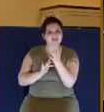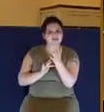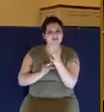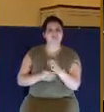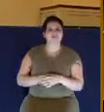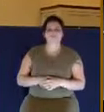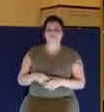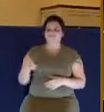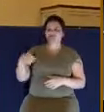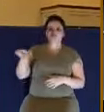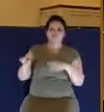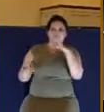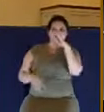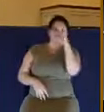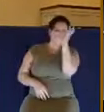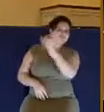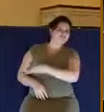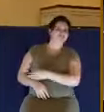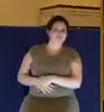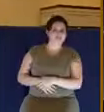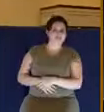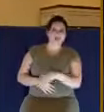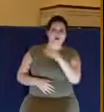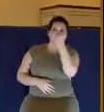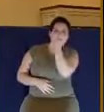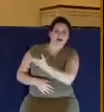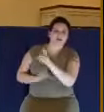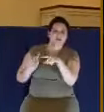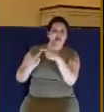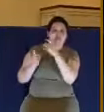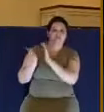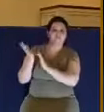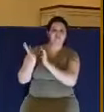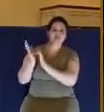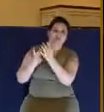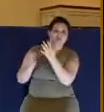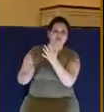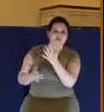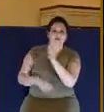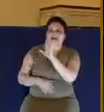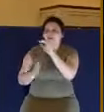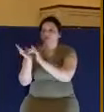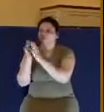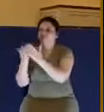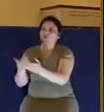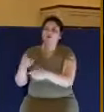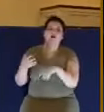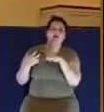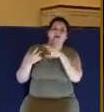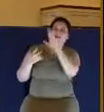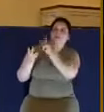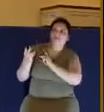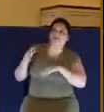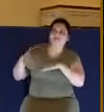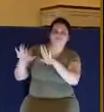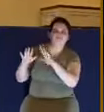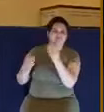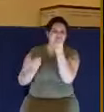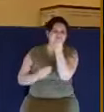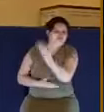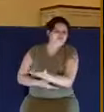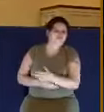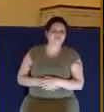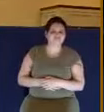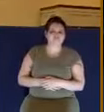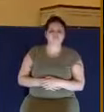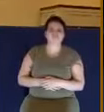concern about Christ. They don't have any concern about his word or his kingdom or anything like that. And when you